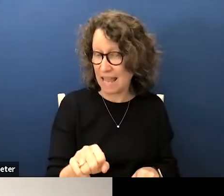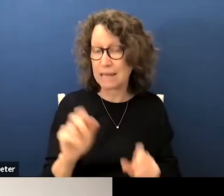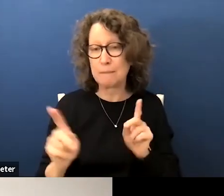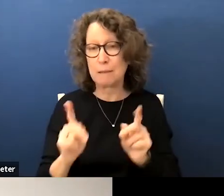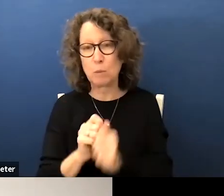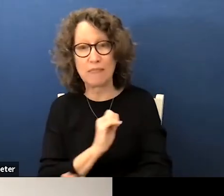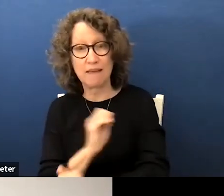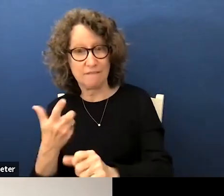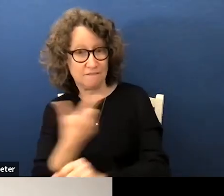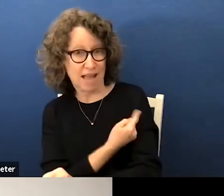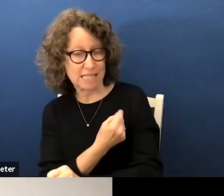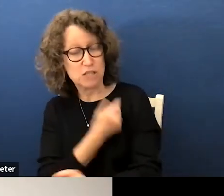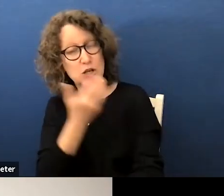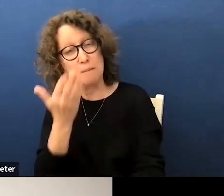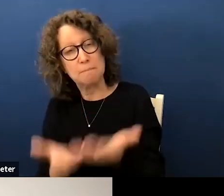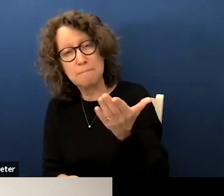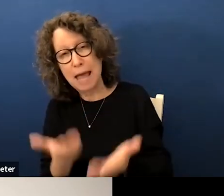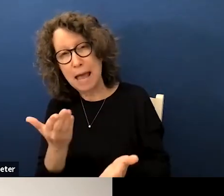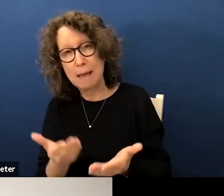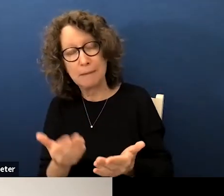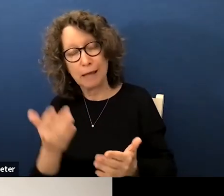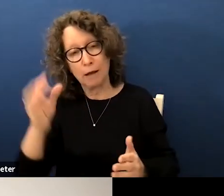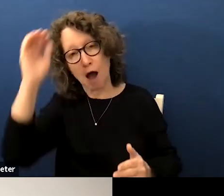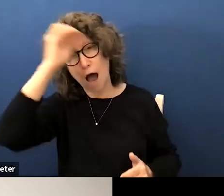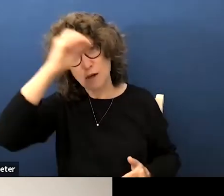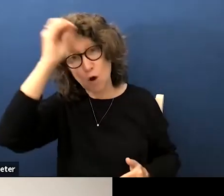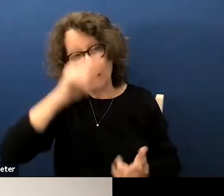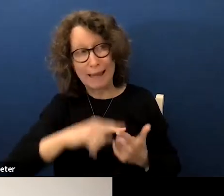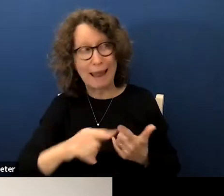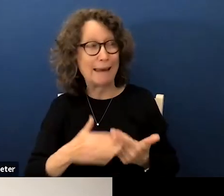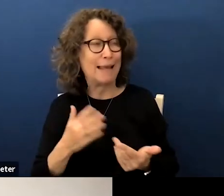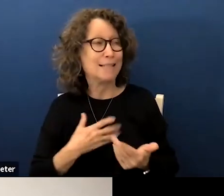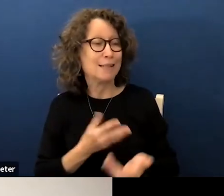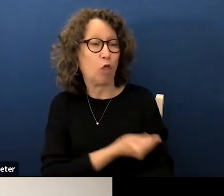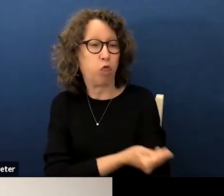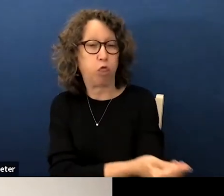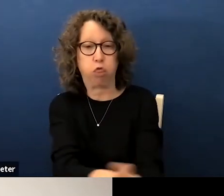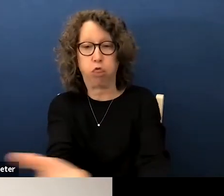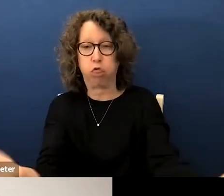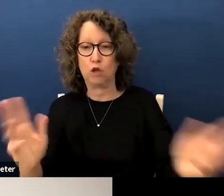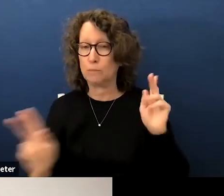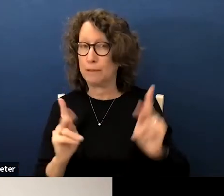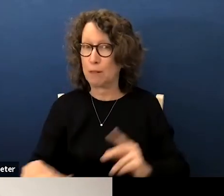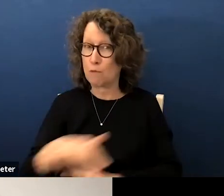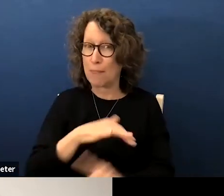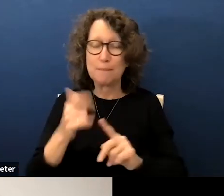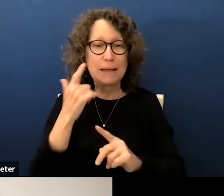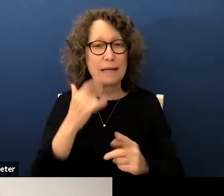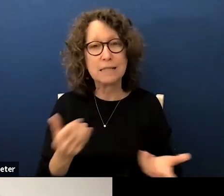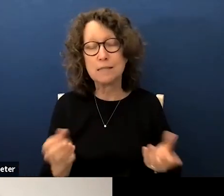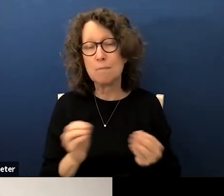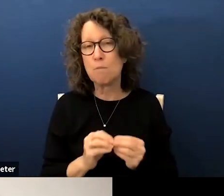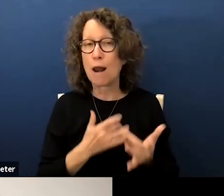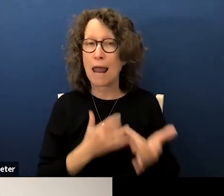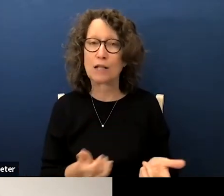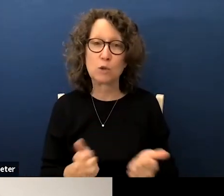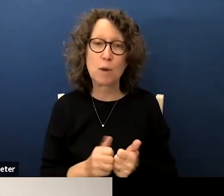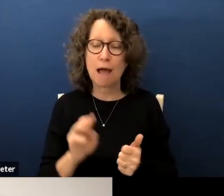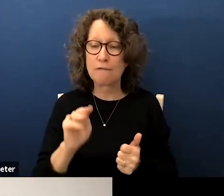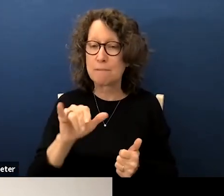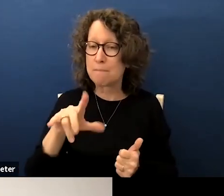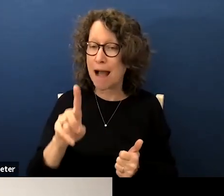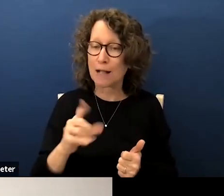people may be unknowingly and easily transmitting infection to those around them because they may be more likely to have mild or